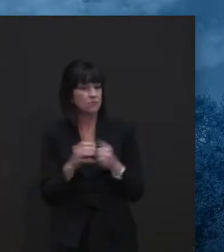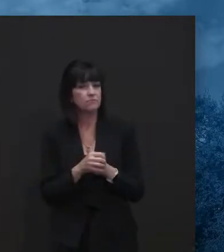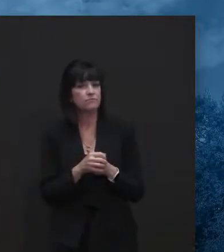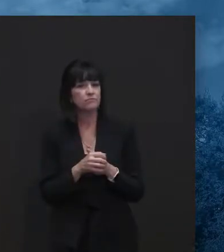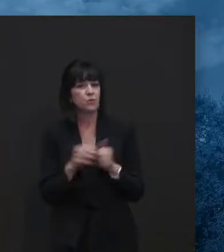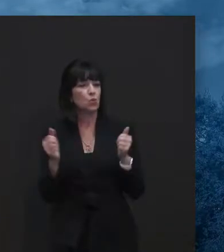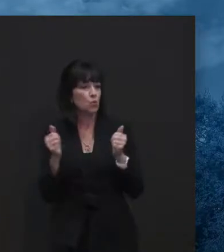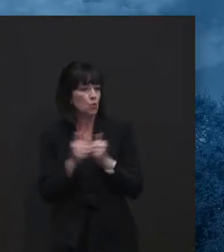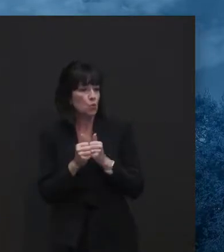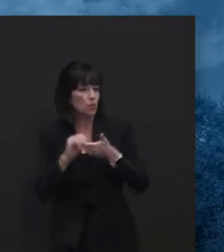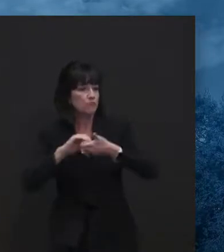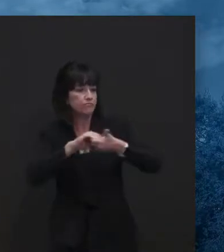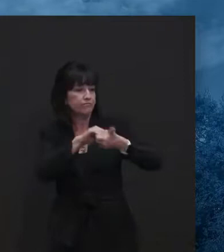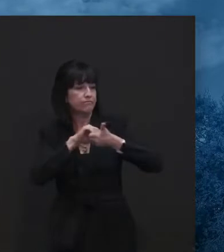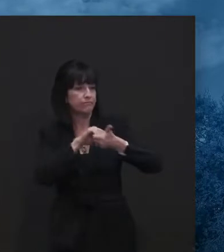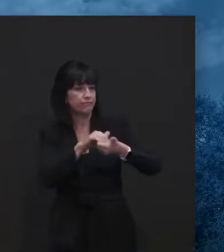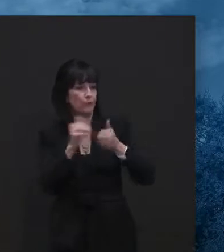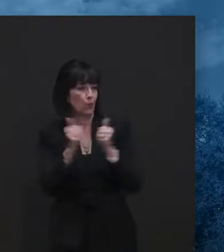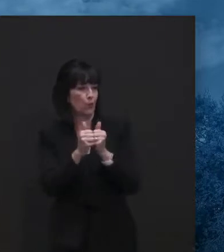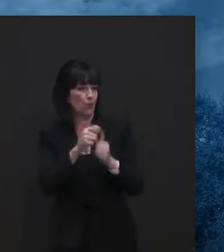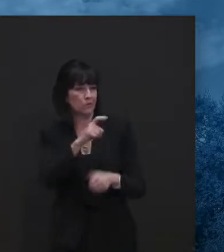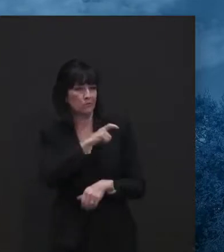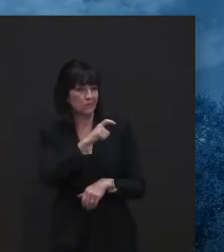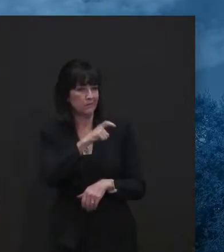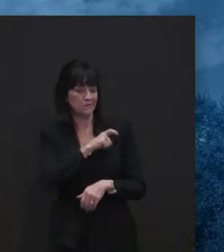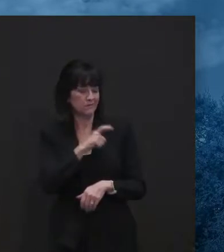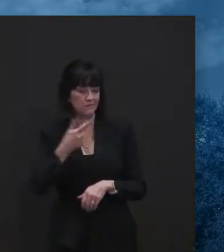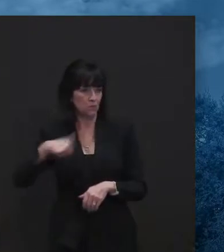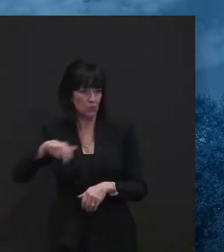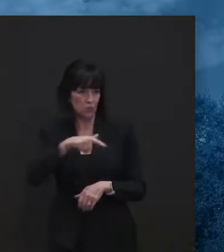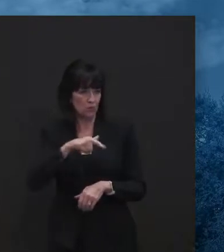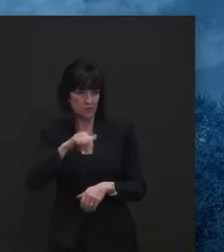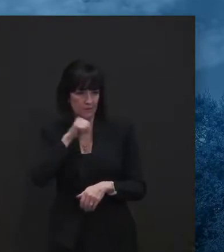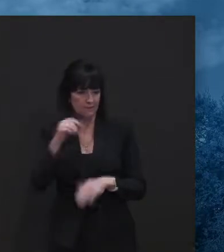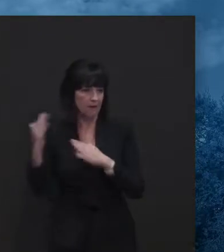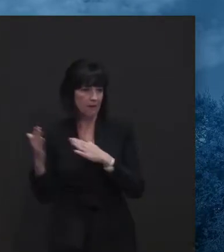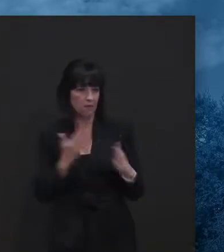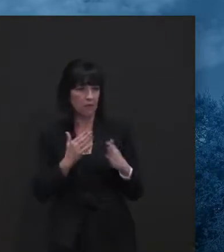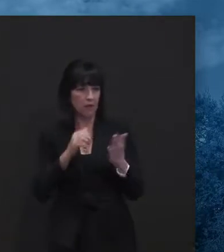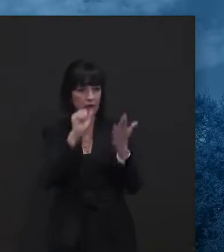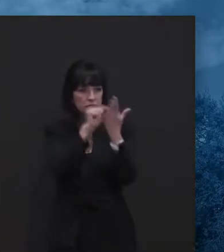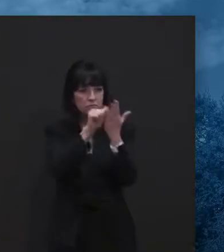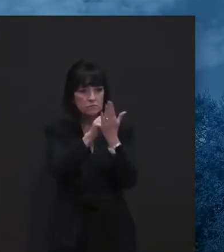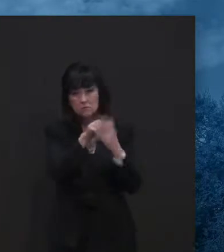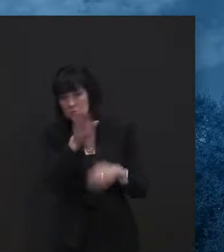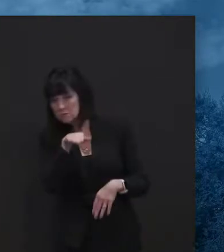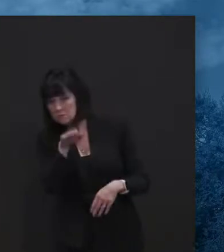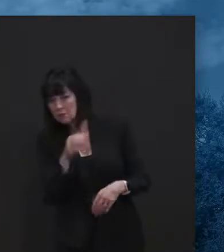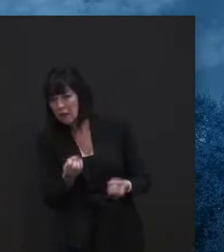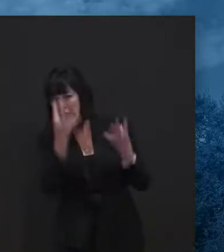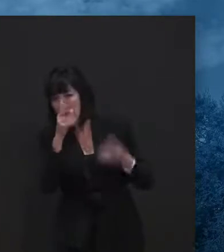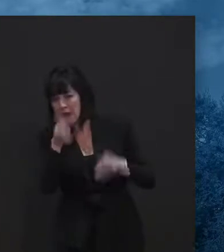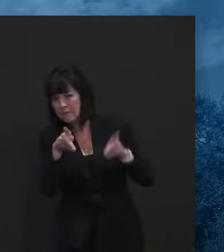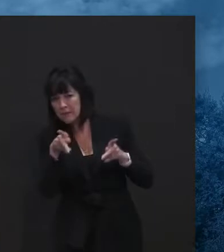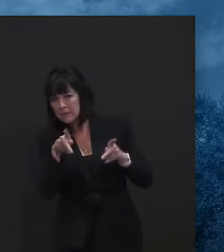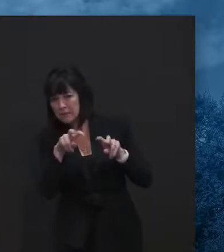with law enforcement, uh, but we're not going to be knocking on people's doors to see how many, uh, are at dinner for Thanksgiving.